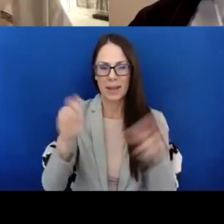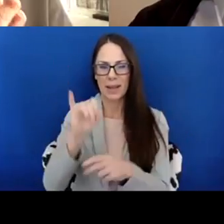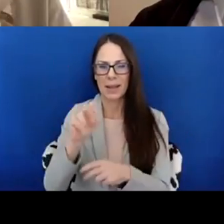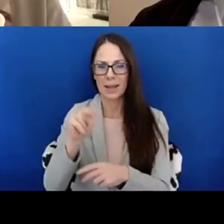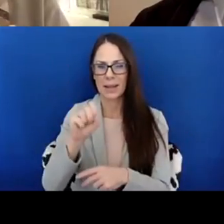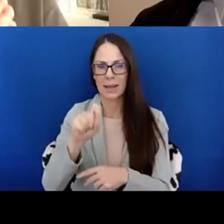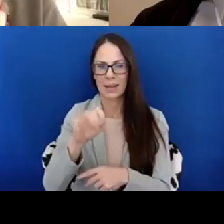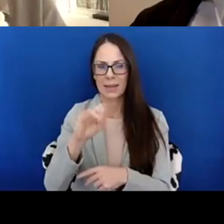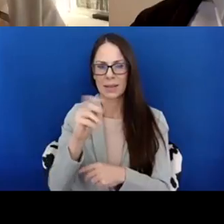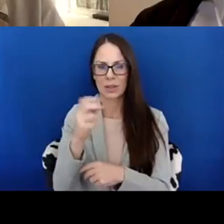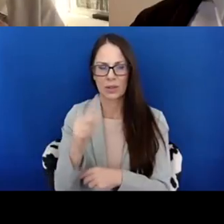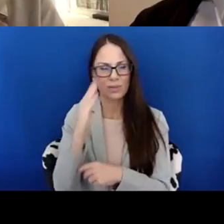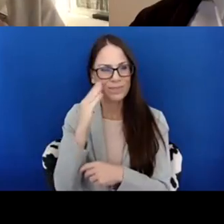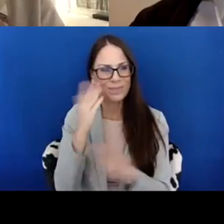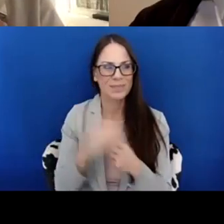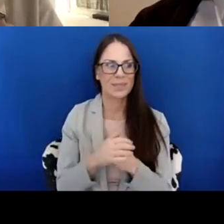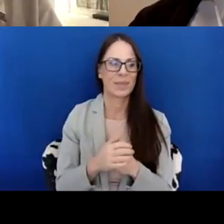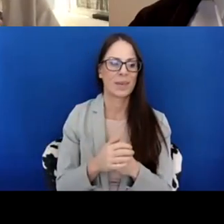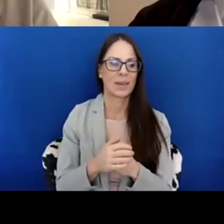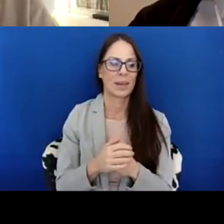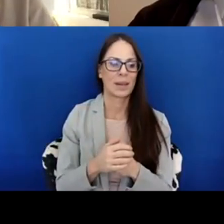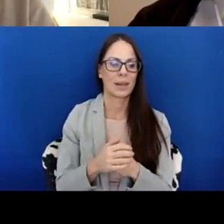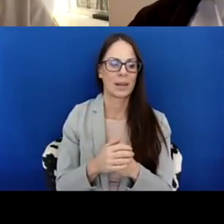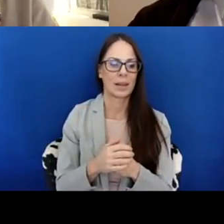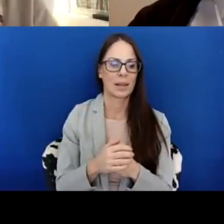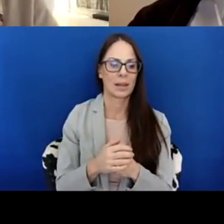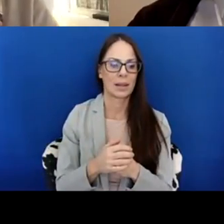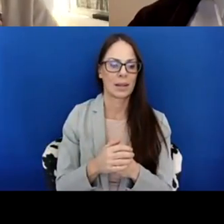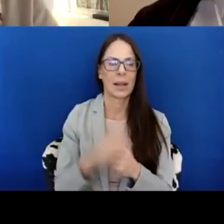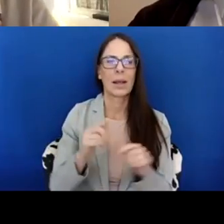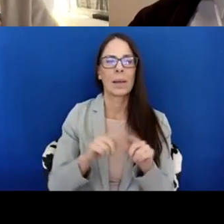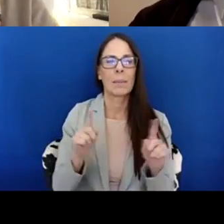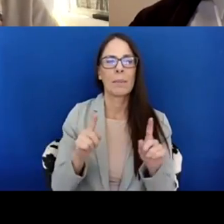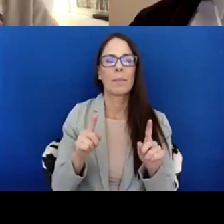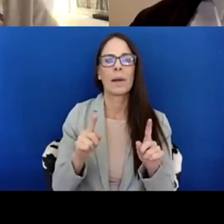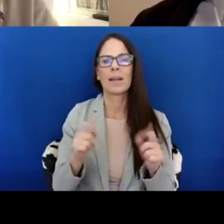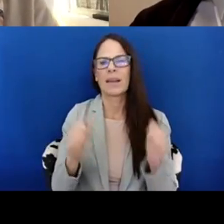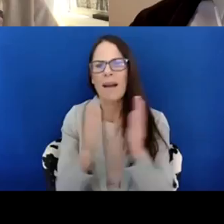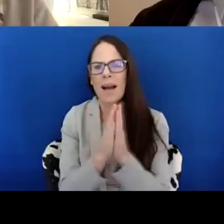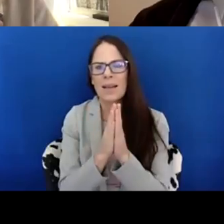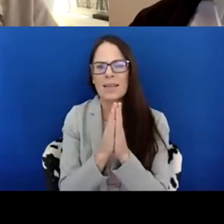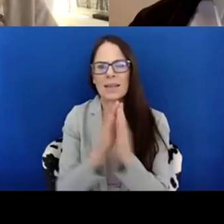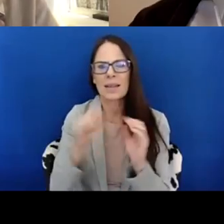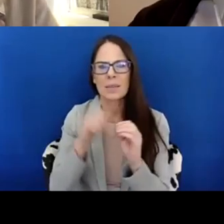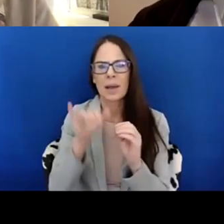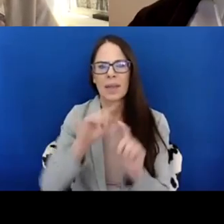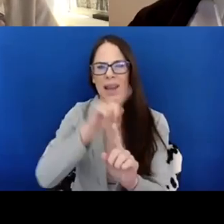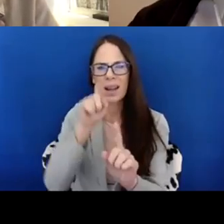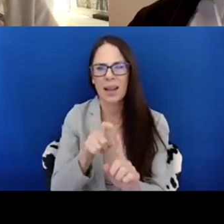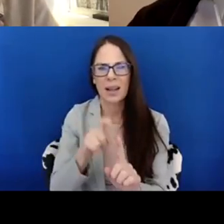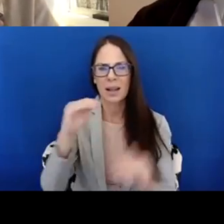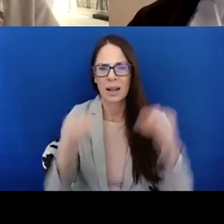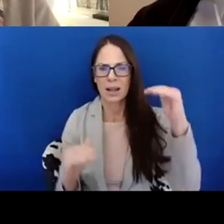that kind of, but I think bringing up this question of power imbalance and how care should be